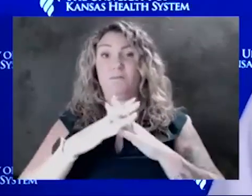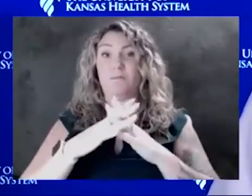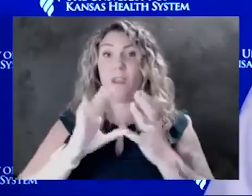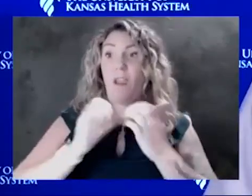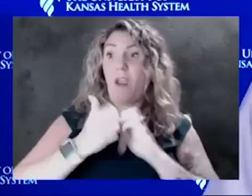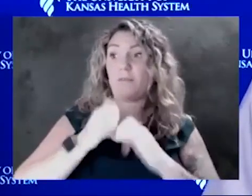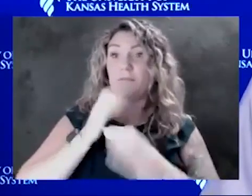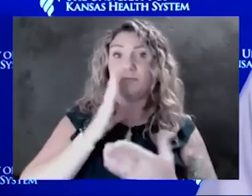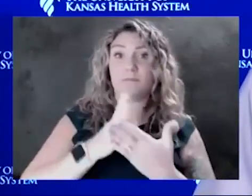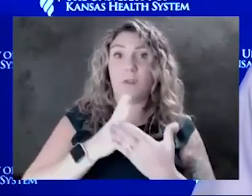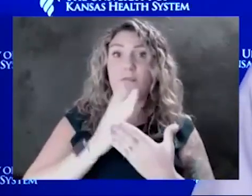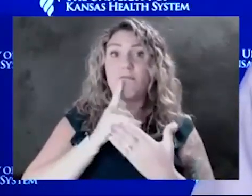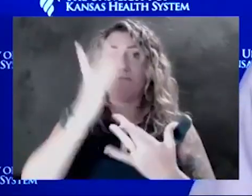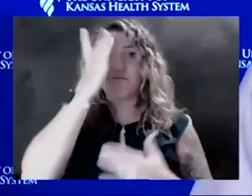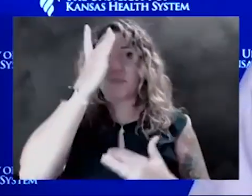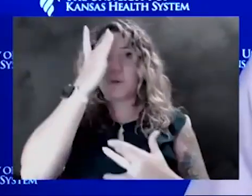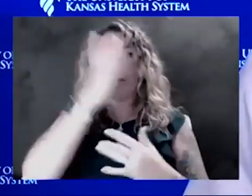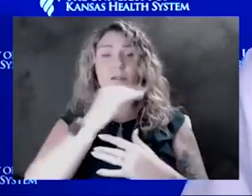and keep people safe.